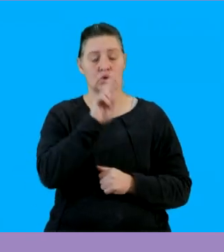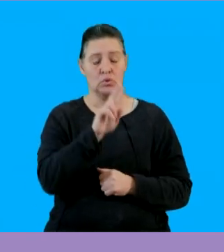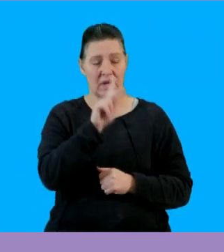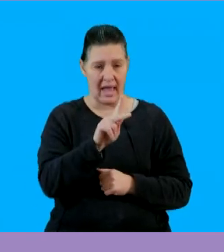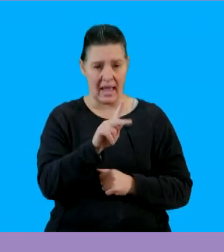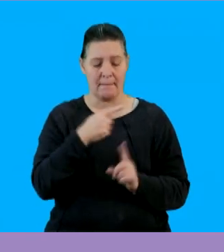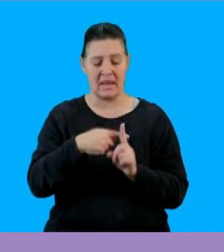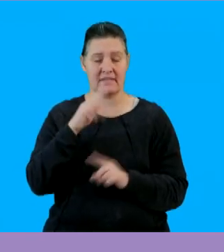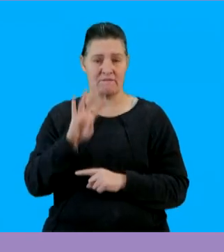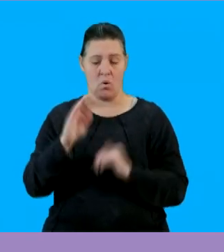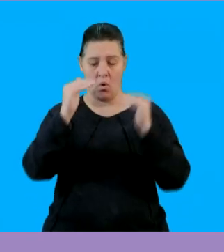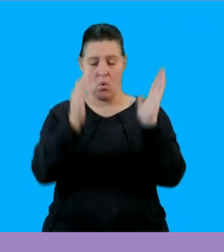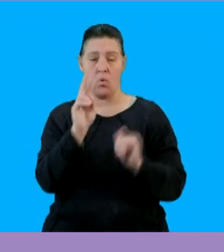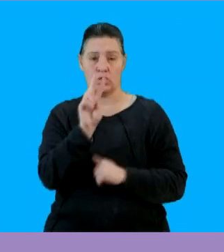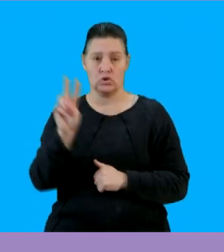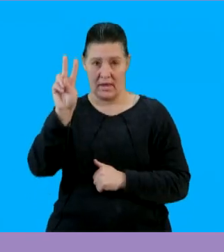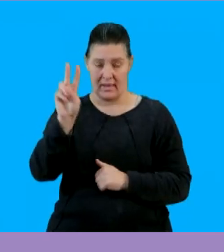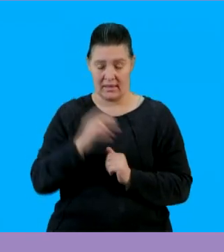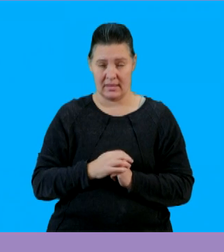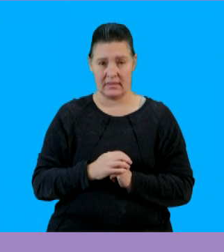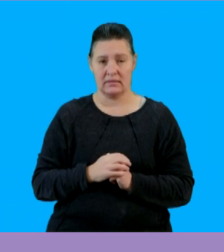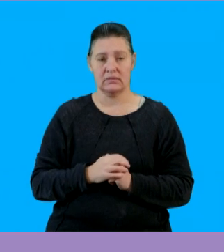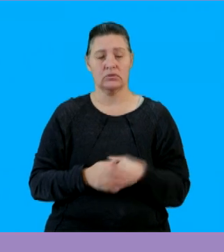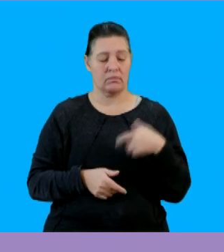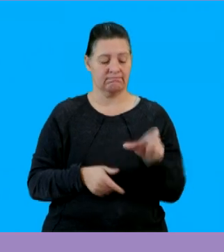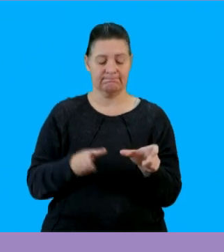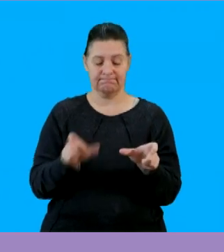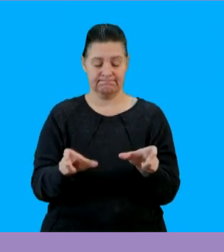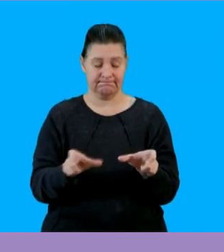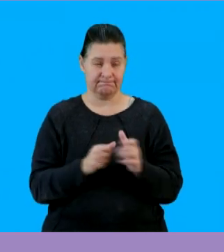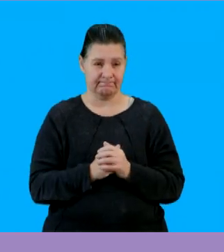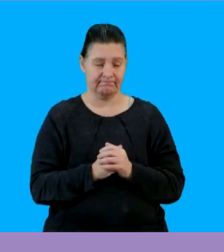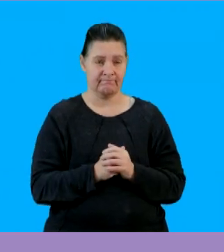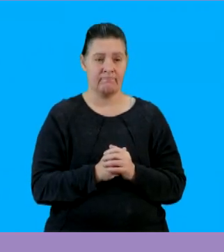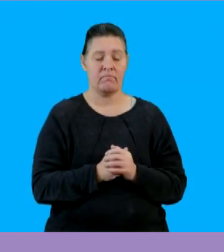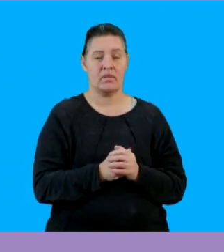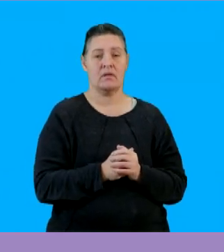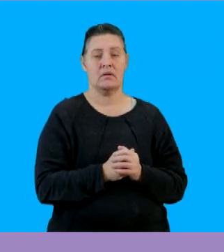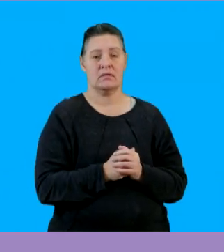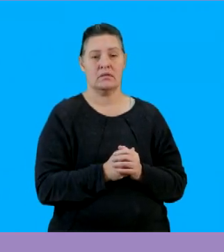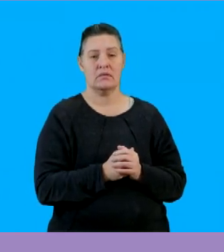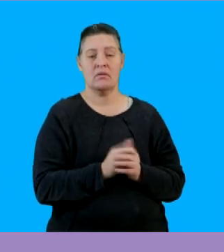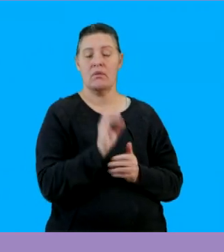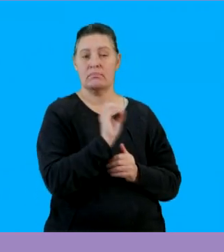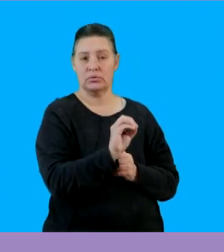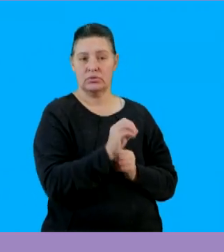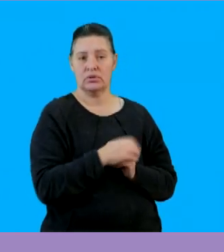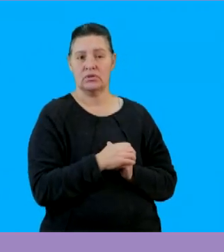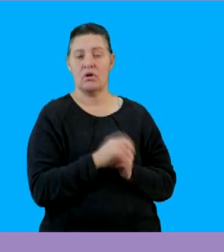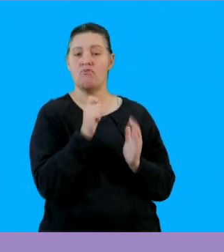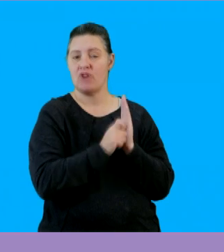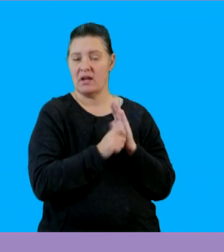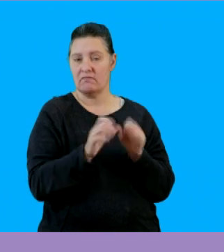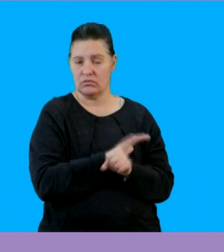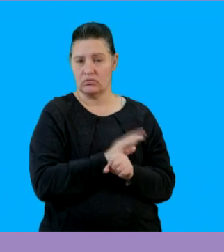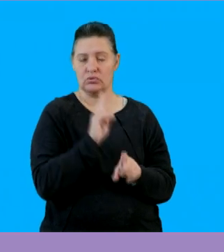is 2k plus 4 in brackets and that bracket is squared so again we're just